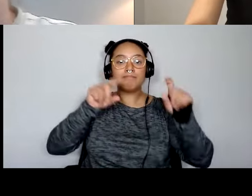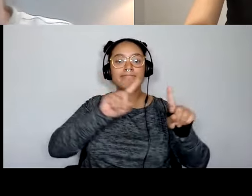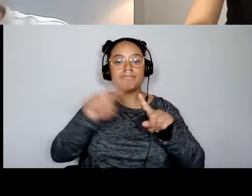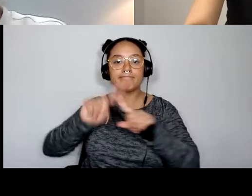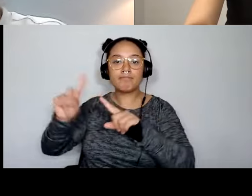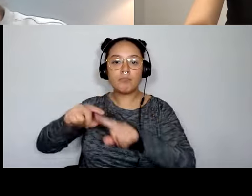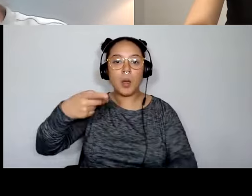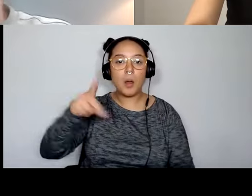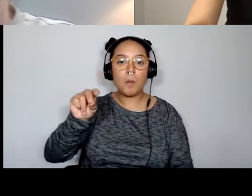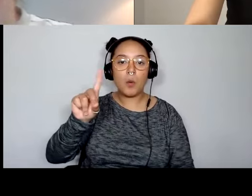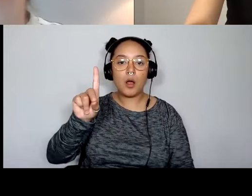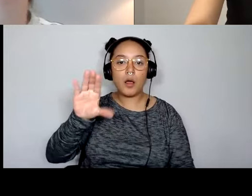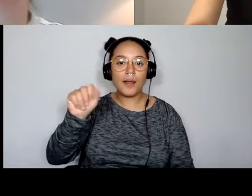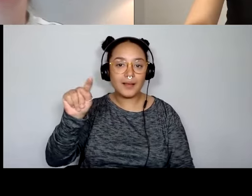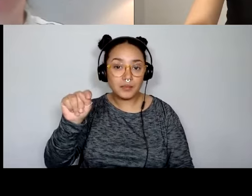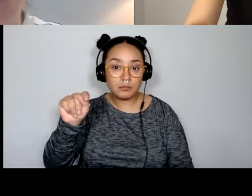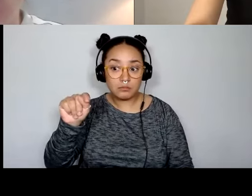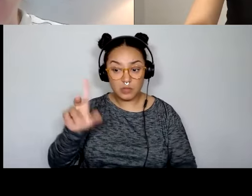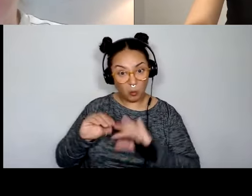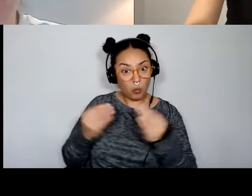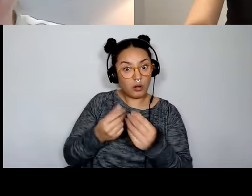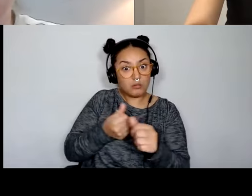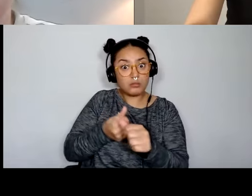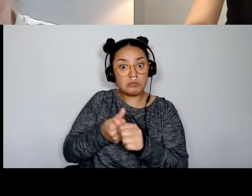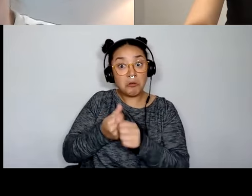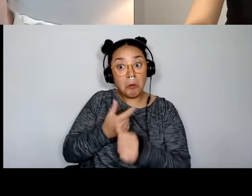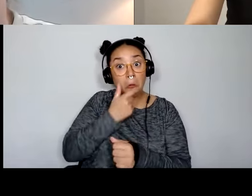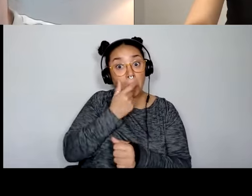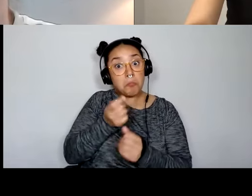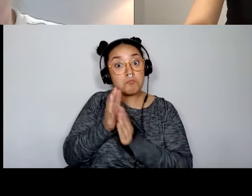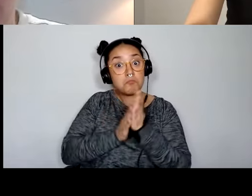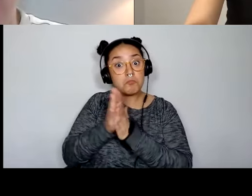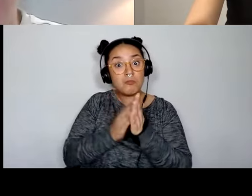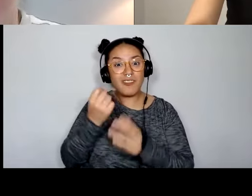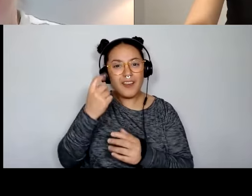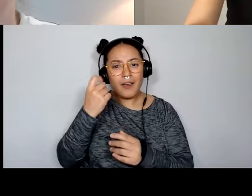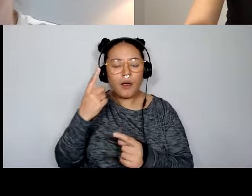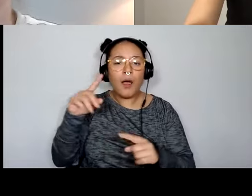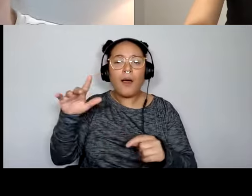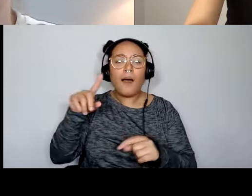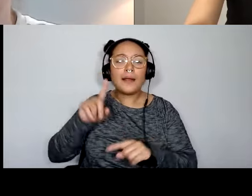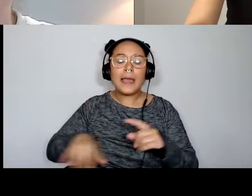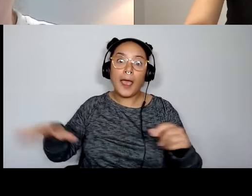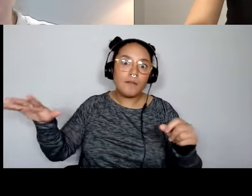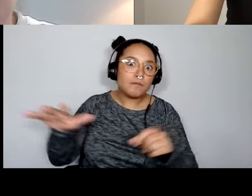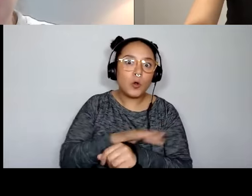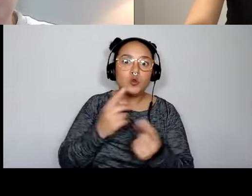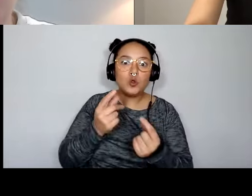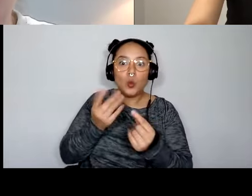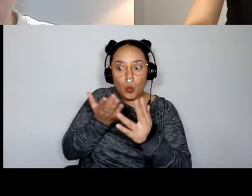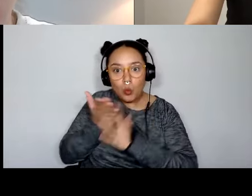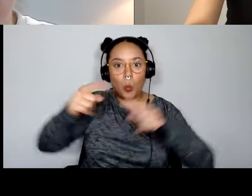organization was really interested in that, but it wasn't something that they were able to implement full sum, you know, in a fulsome way through this program.